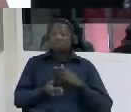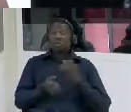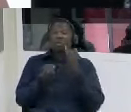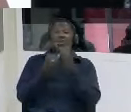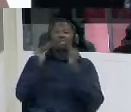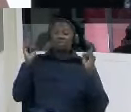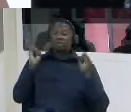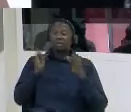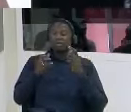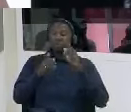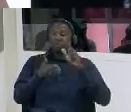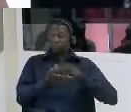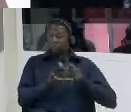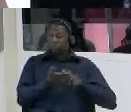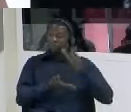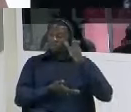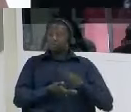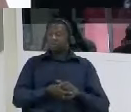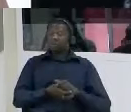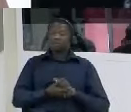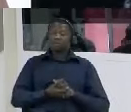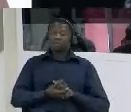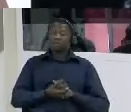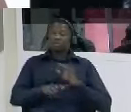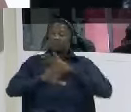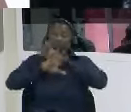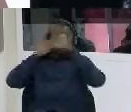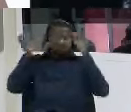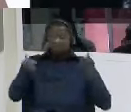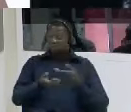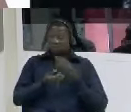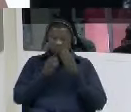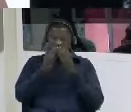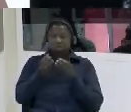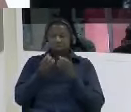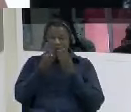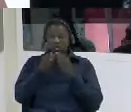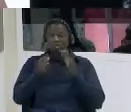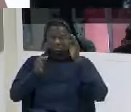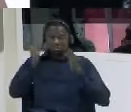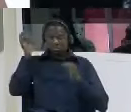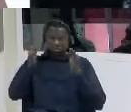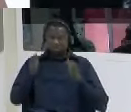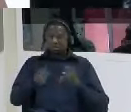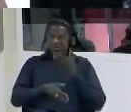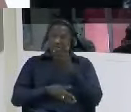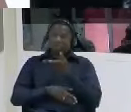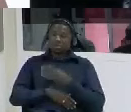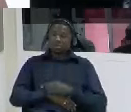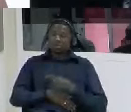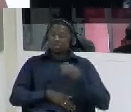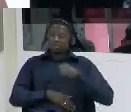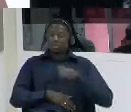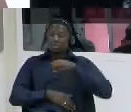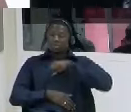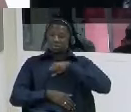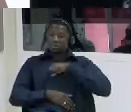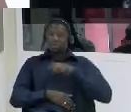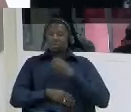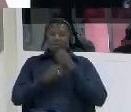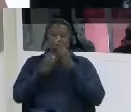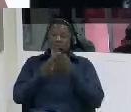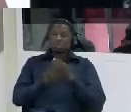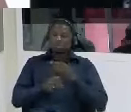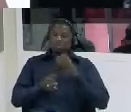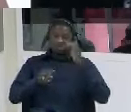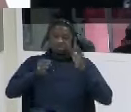so all those things were said in the courts then i particularly i said